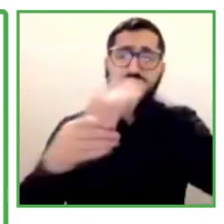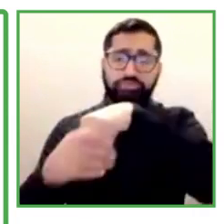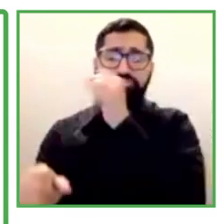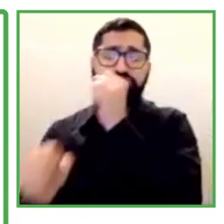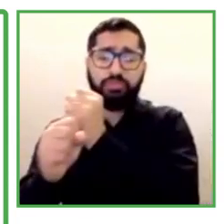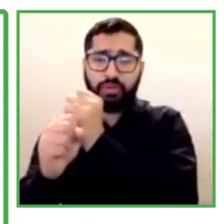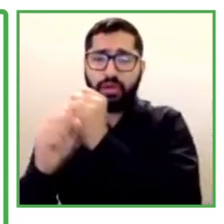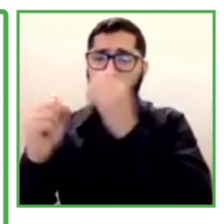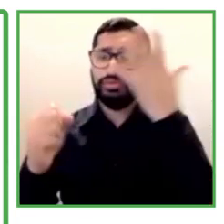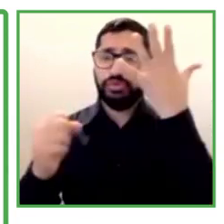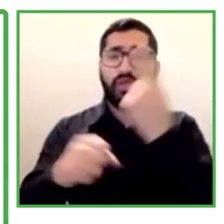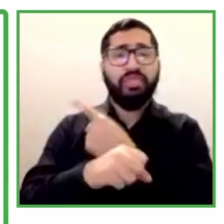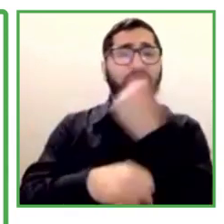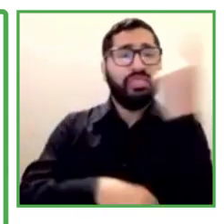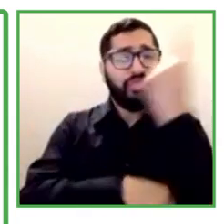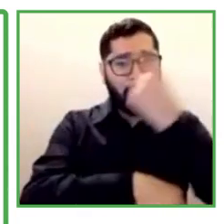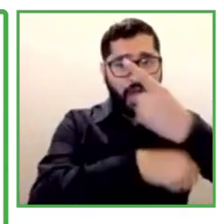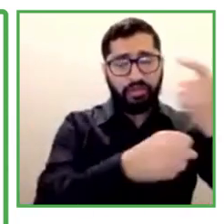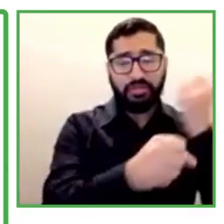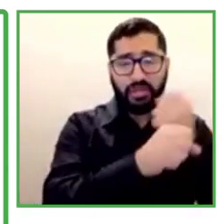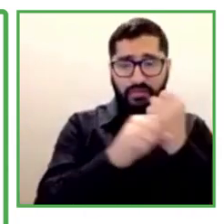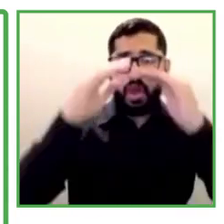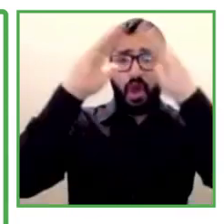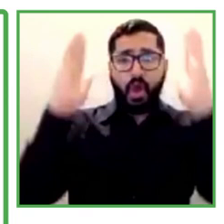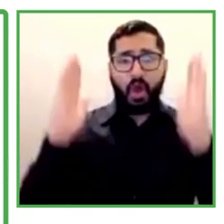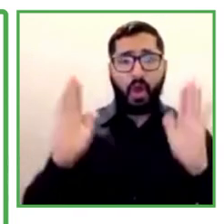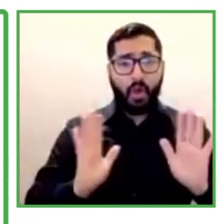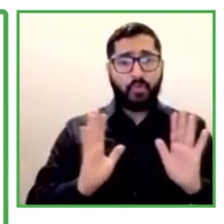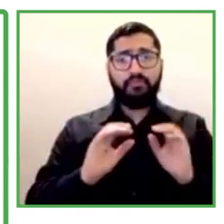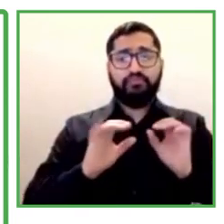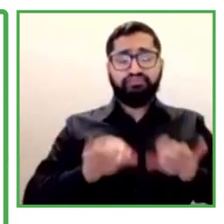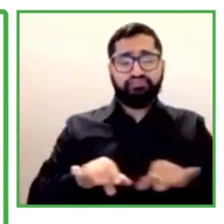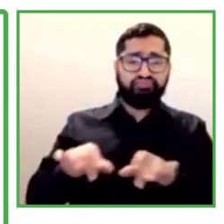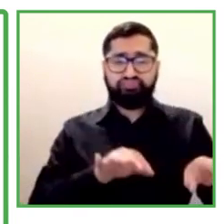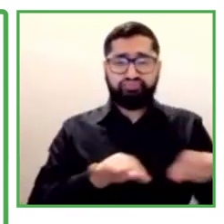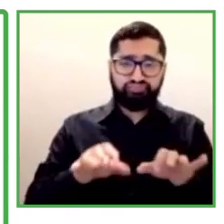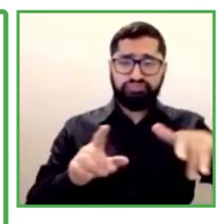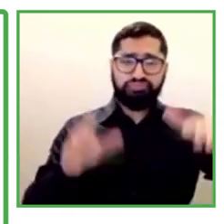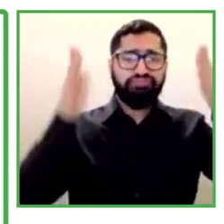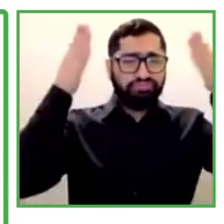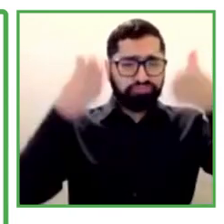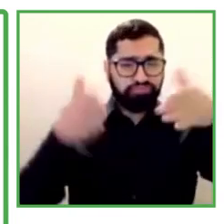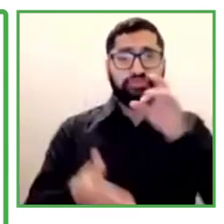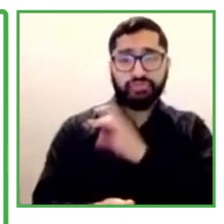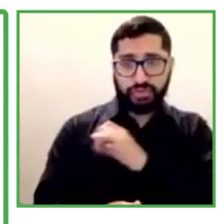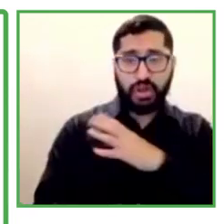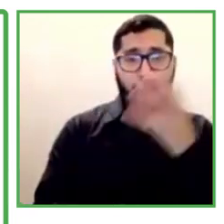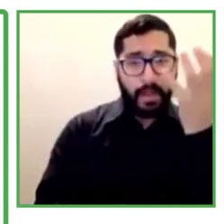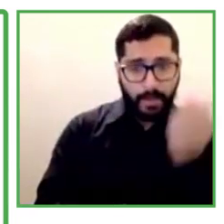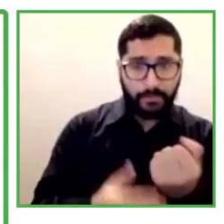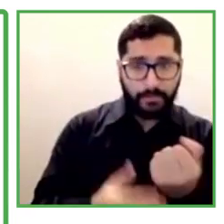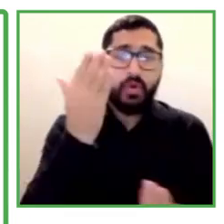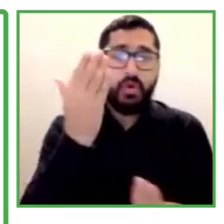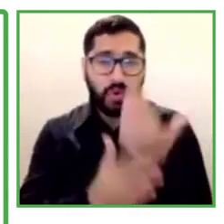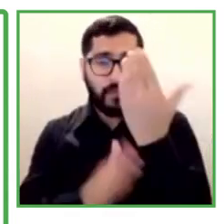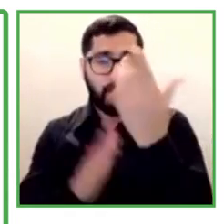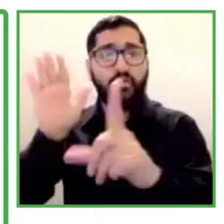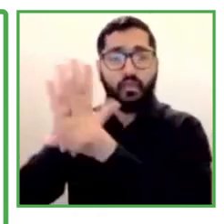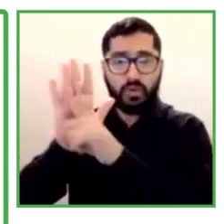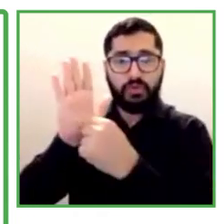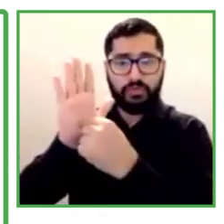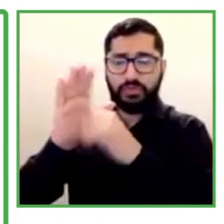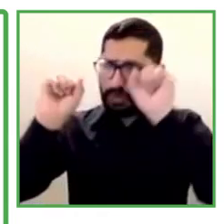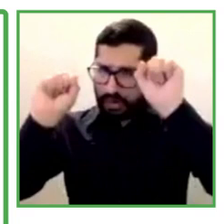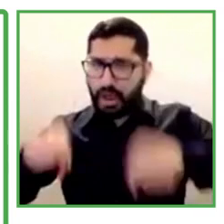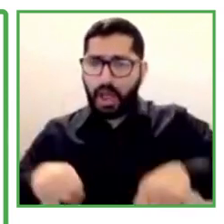week. So this is related to the context that in Chile, there's a new law of telework that allows workers to